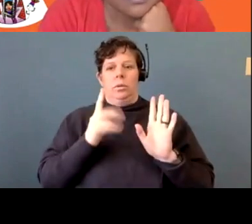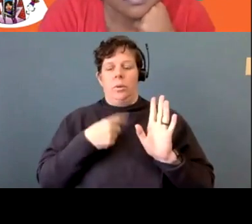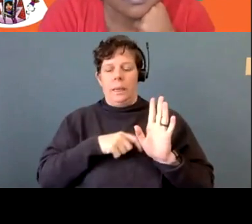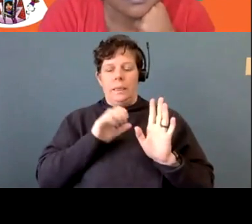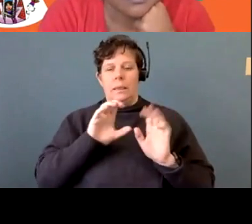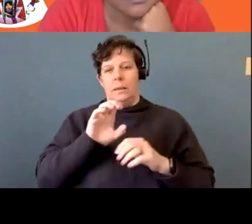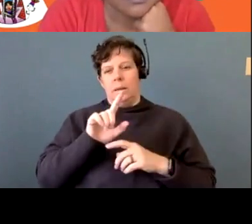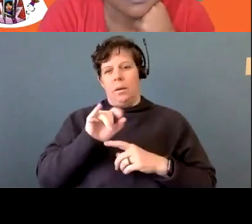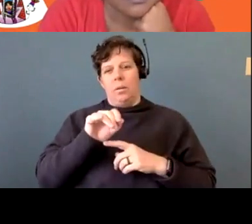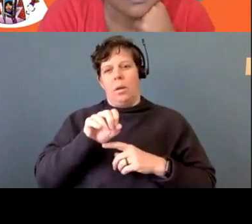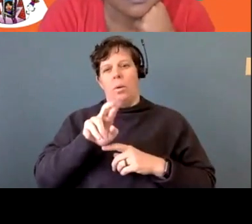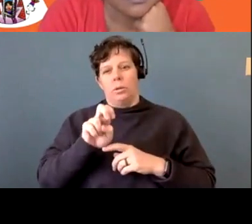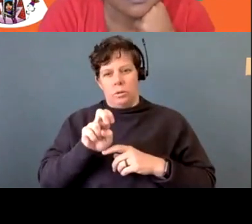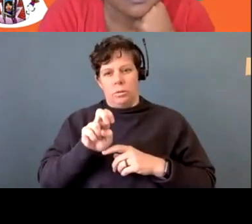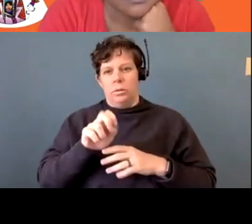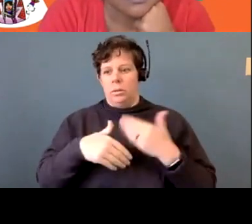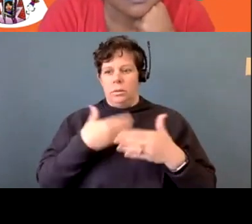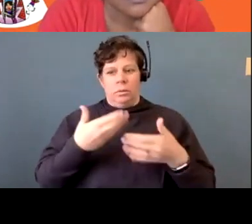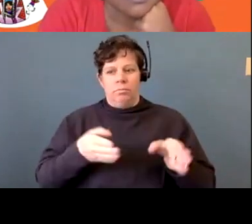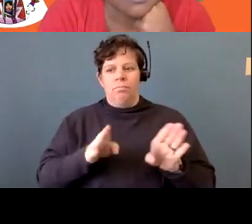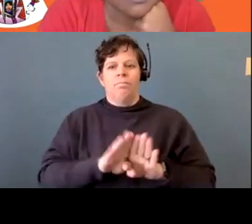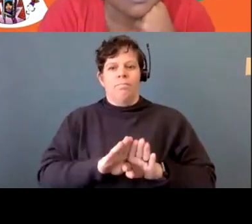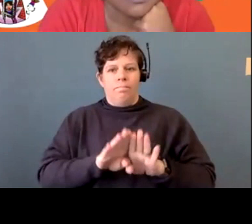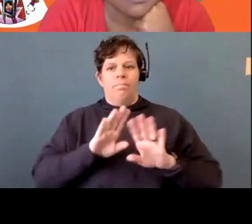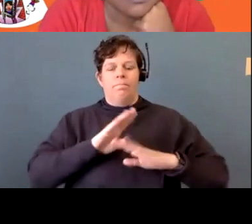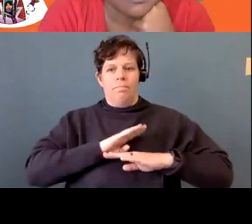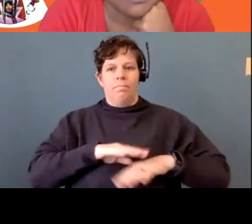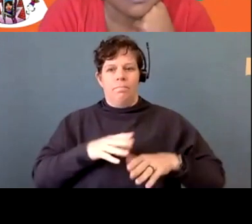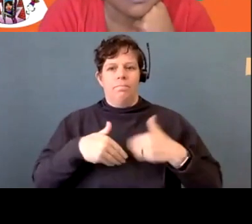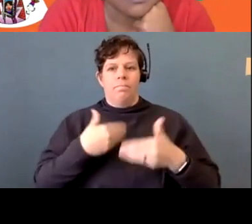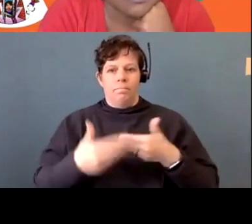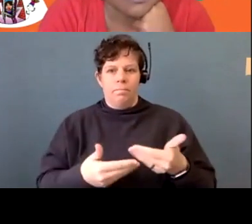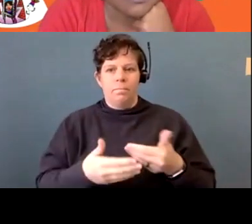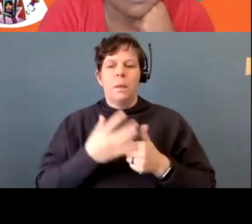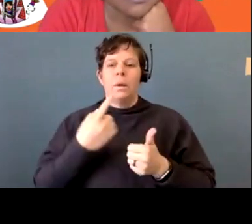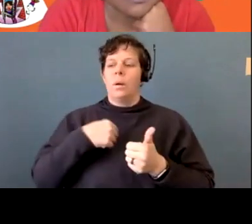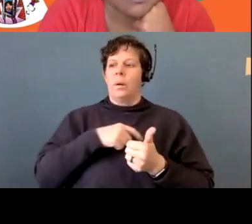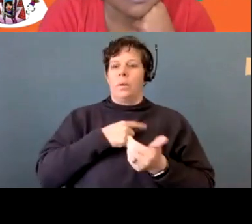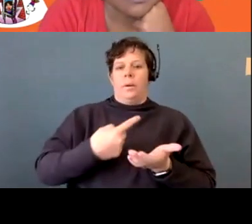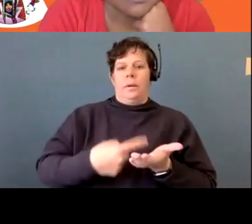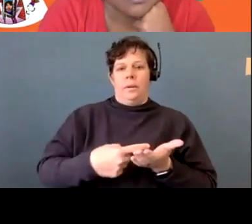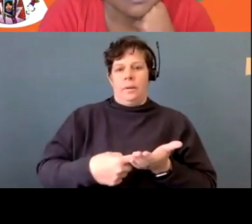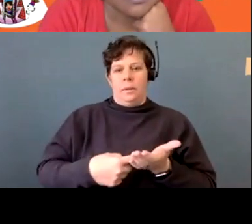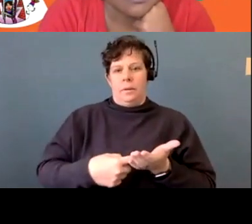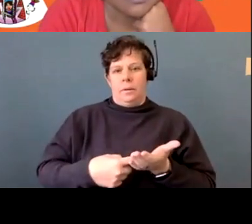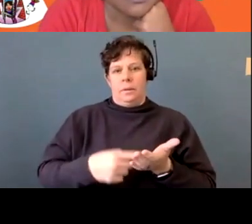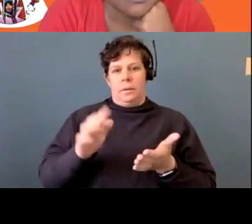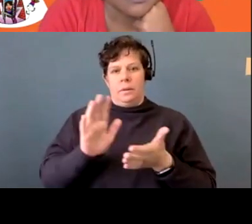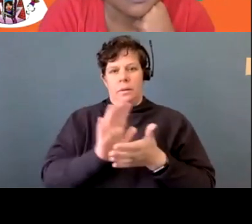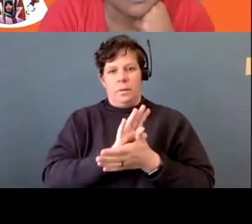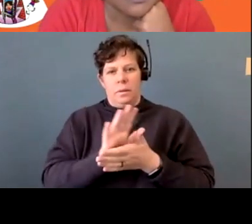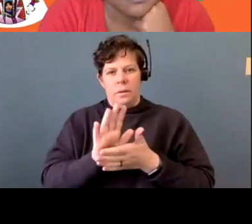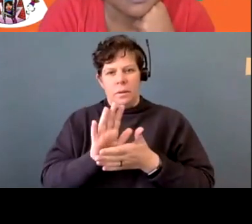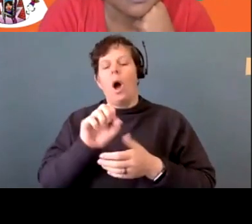And, uh, my sister Debbie and I have been talking about, we're going to do a stone this next year. We're going to get a